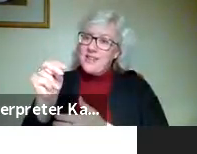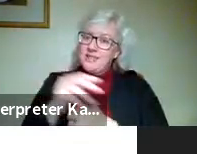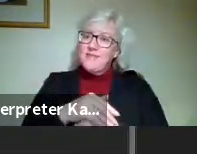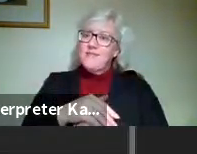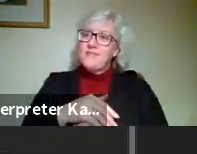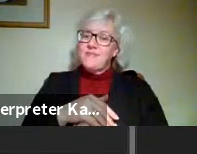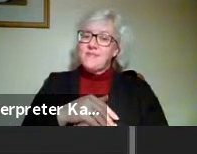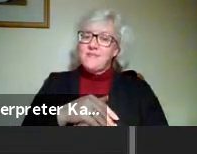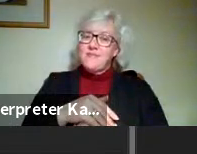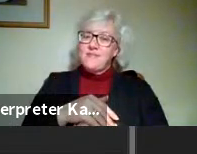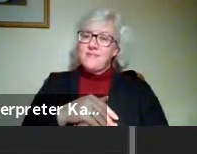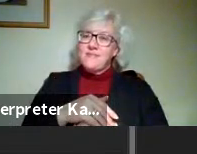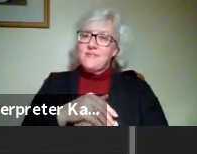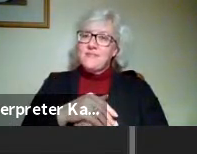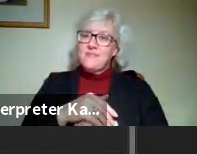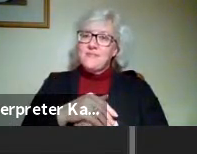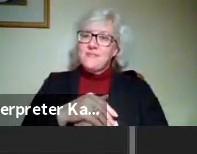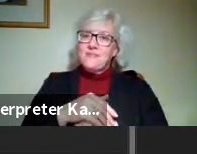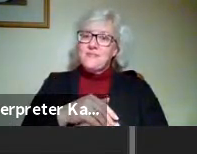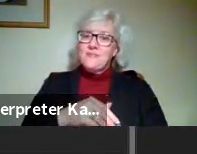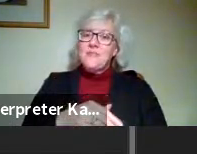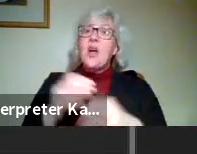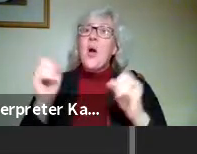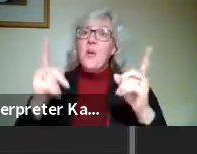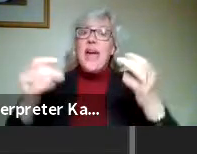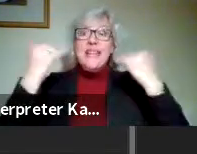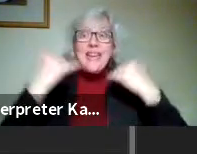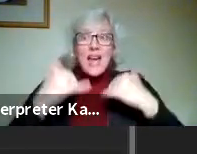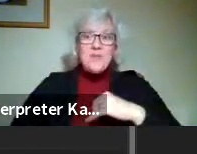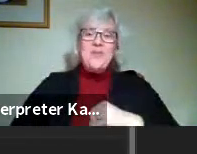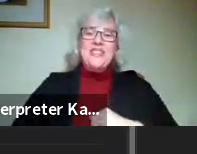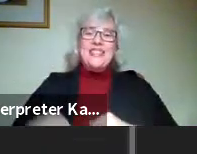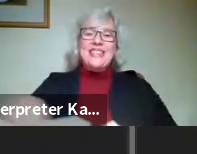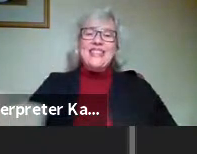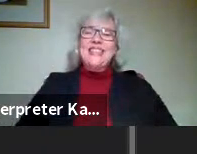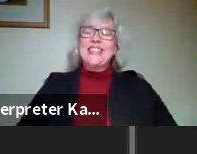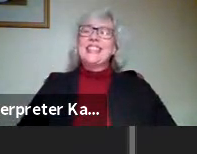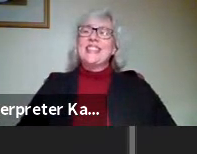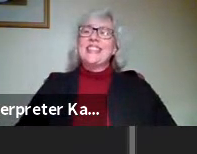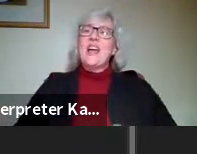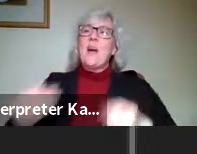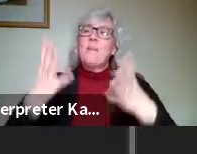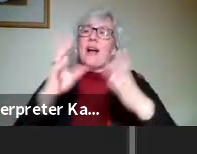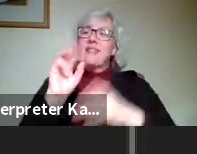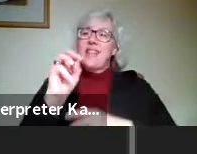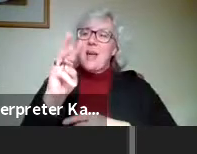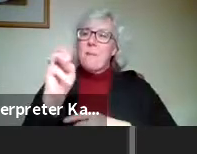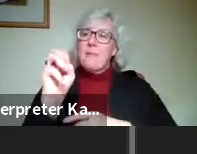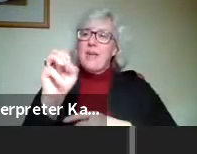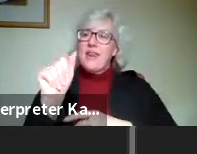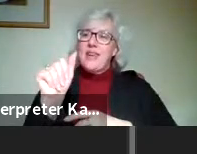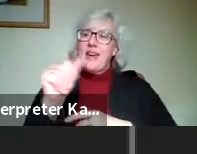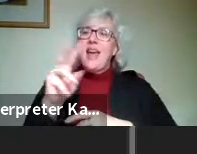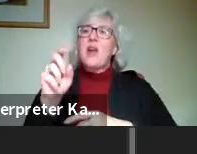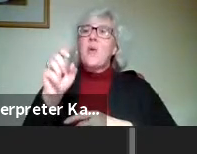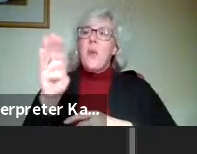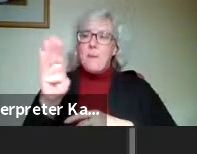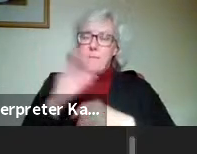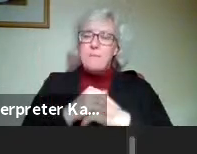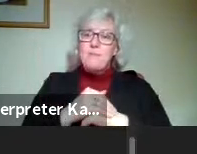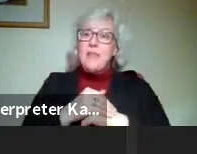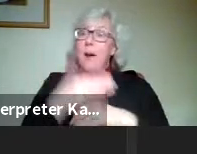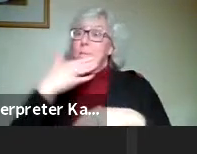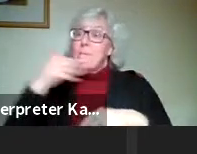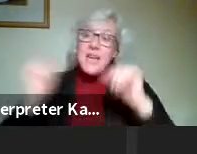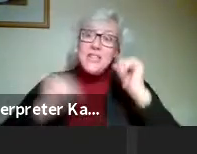Repair. All right, so here's the multimedia and web. Shared category and the best of show